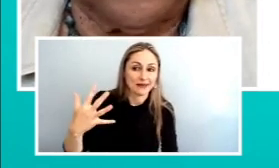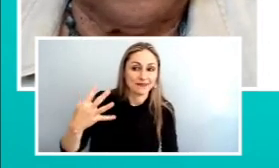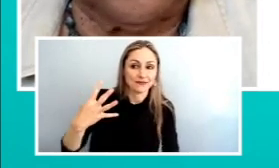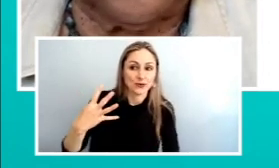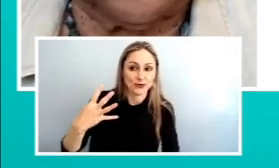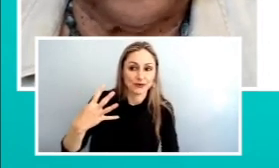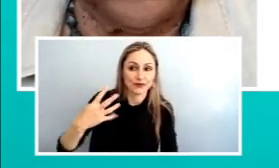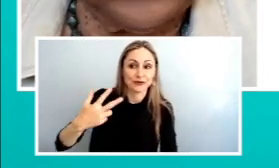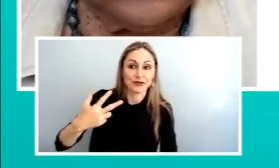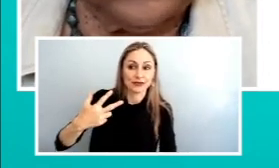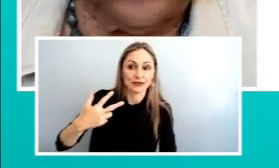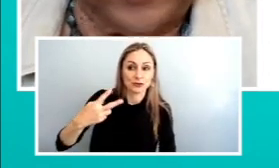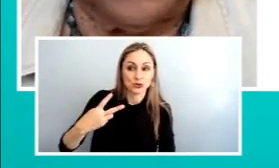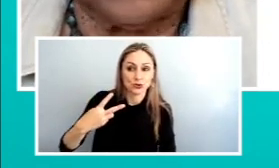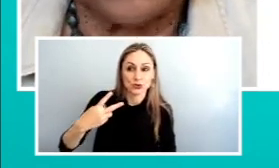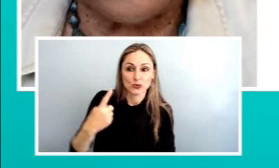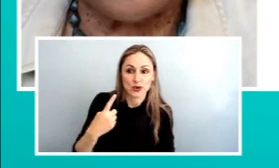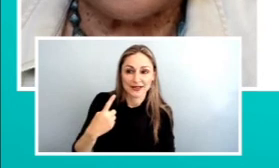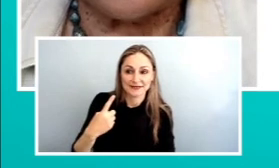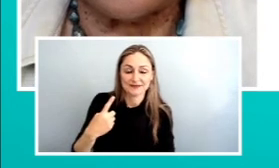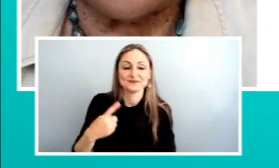three, two, one.